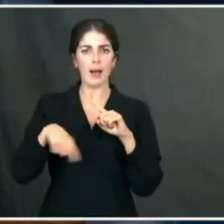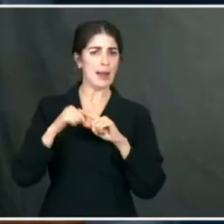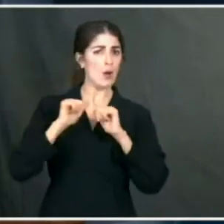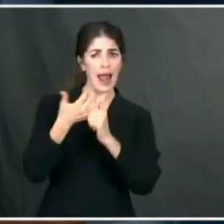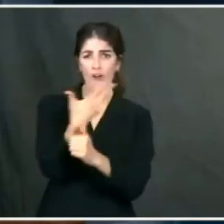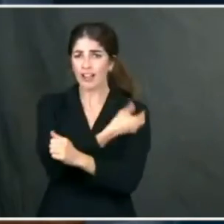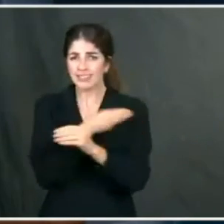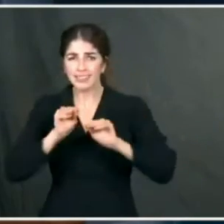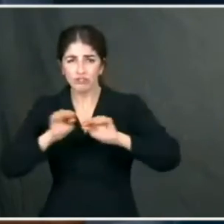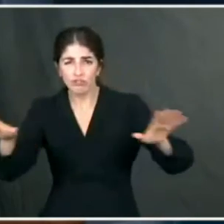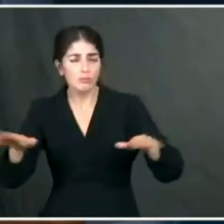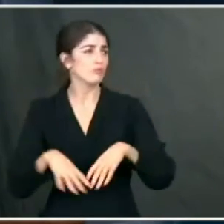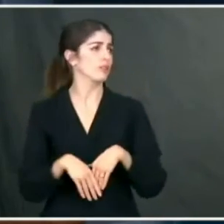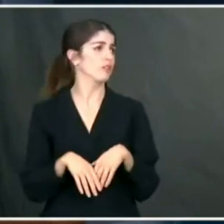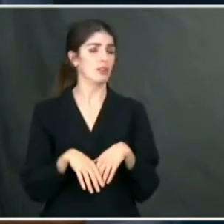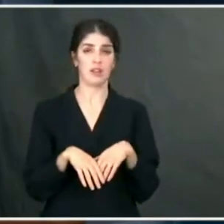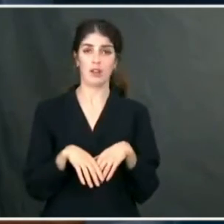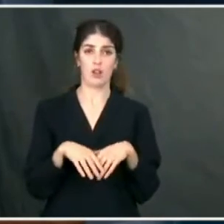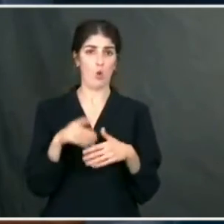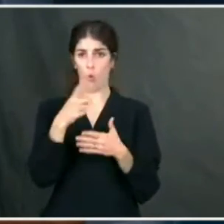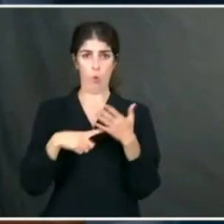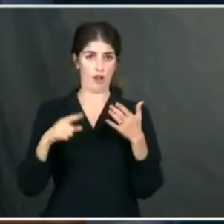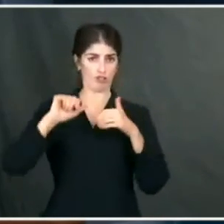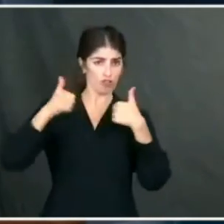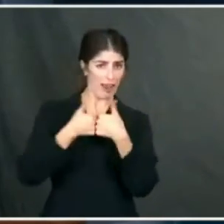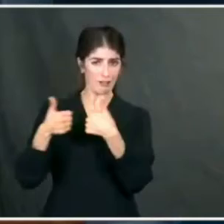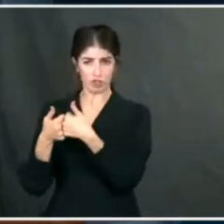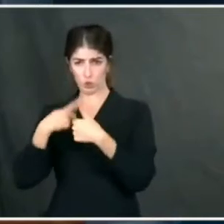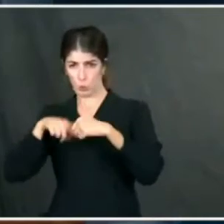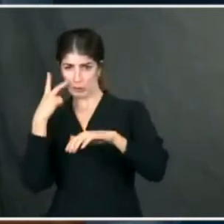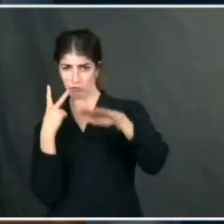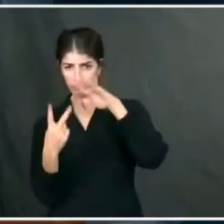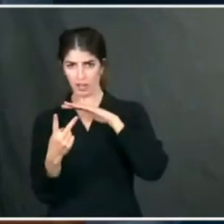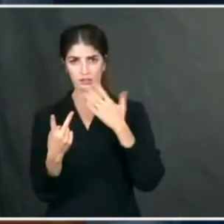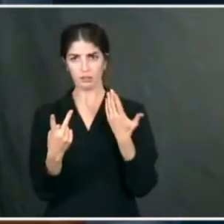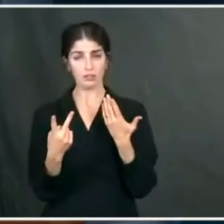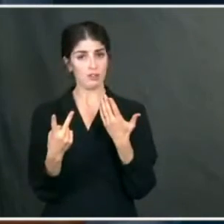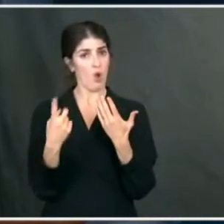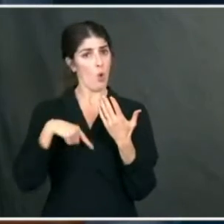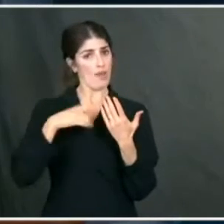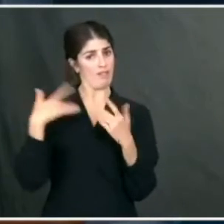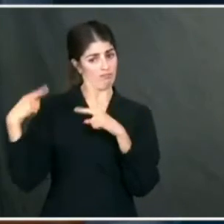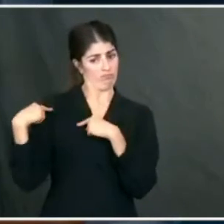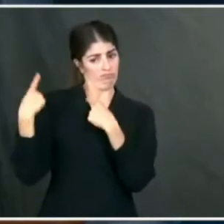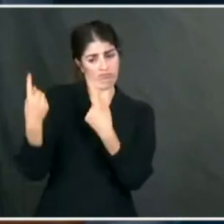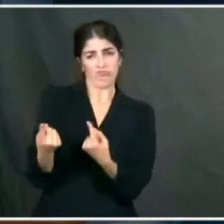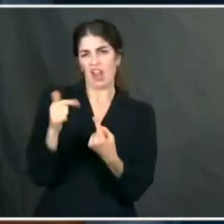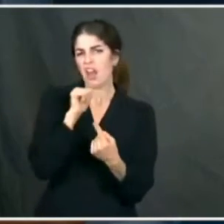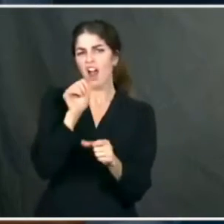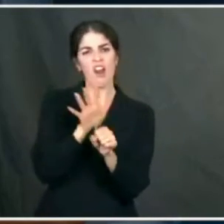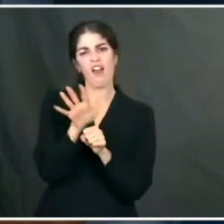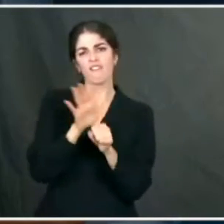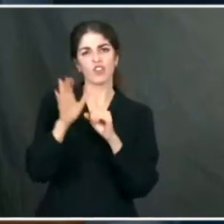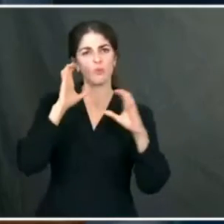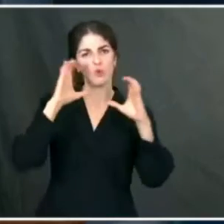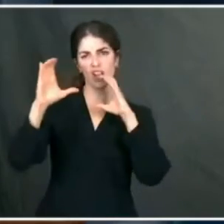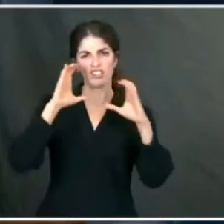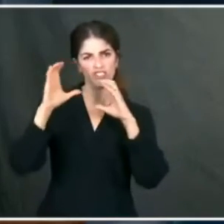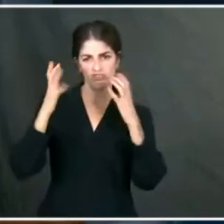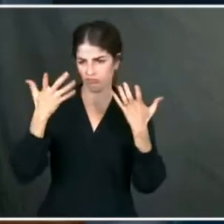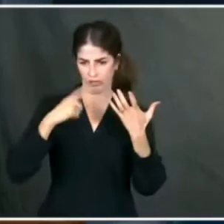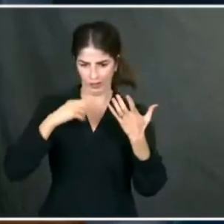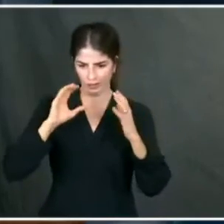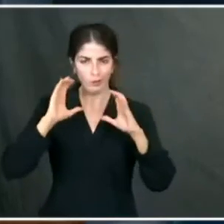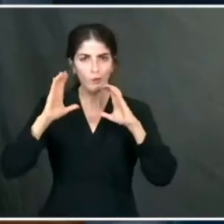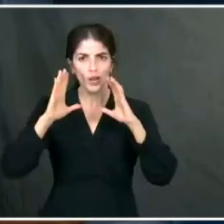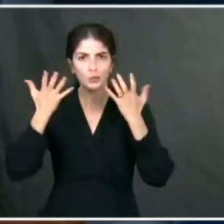being distributed, what we see as the challenges. And that communication has been lacking as we understand it from our conversations in the past few months. So